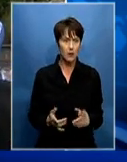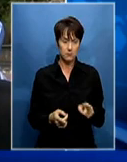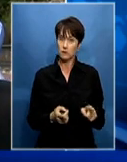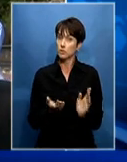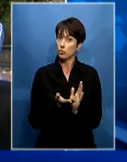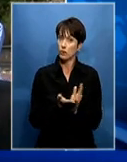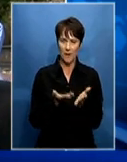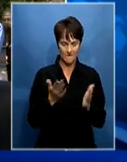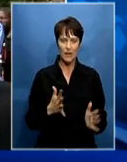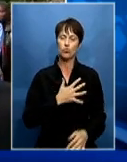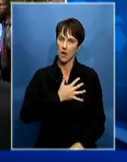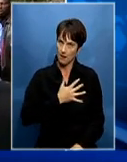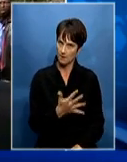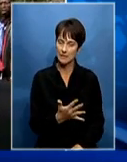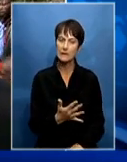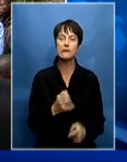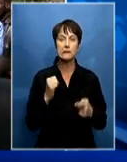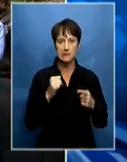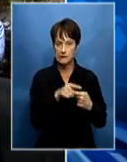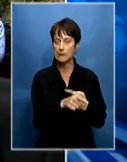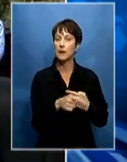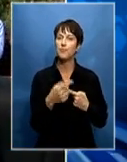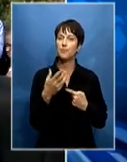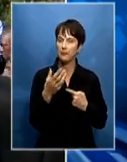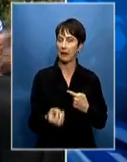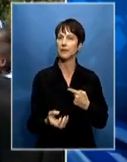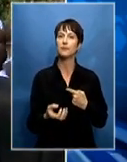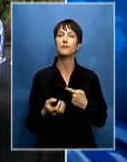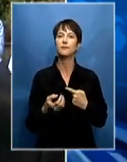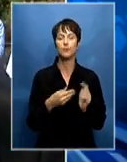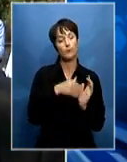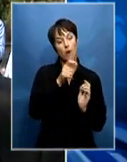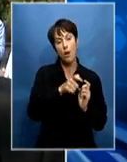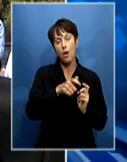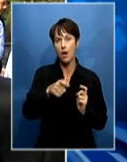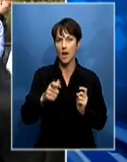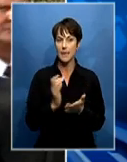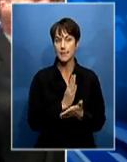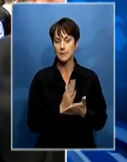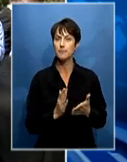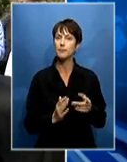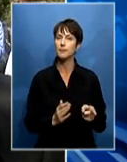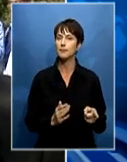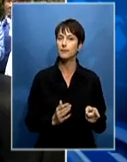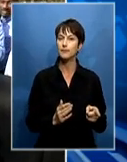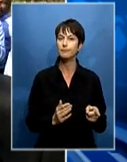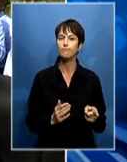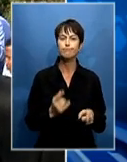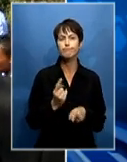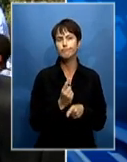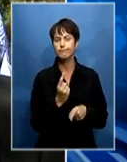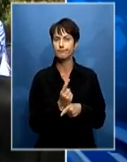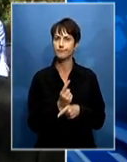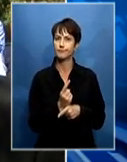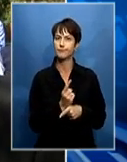a substantial number of learners that were not traditionally of